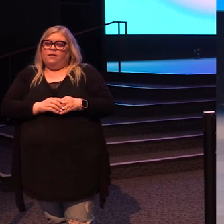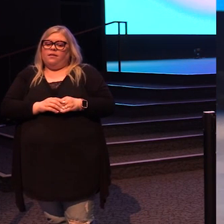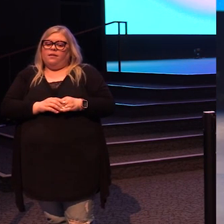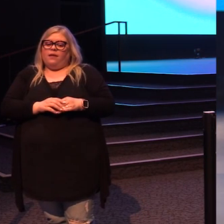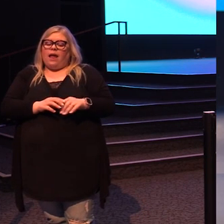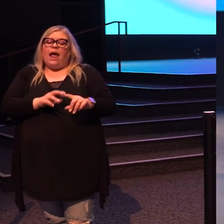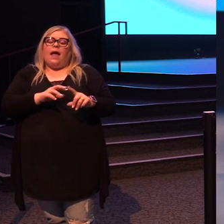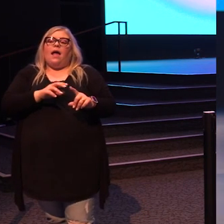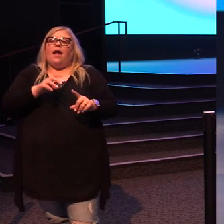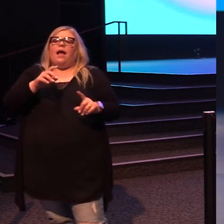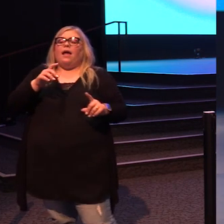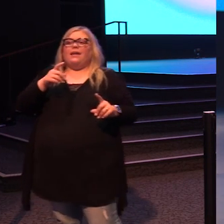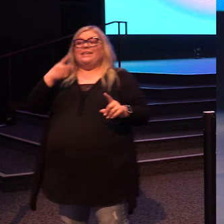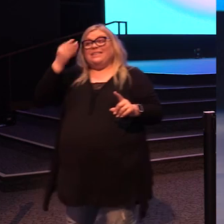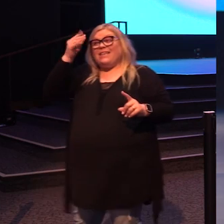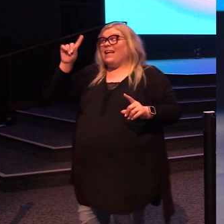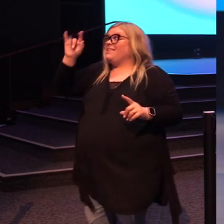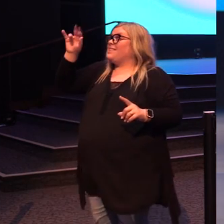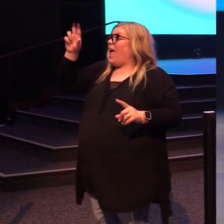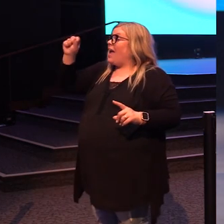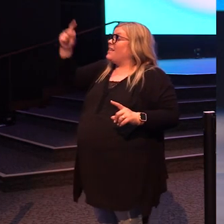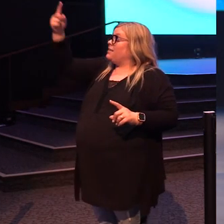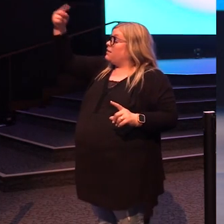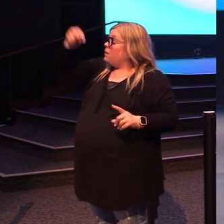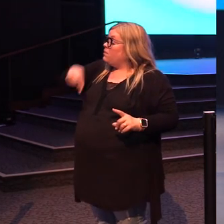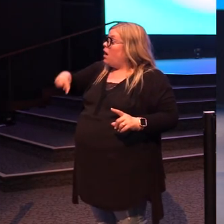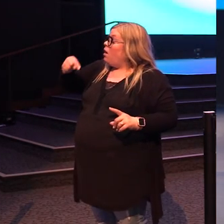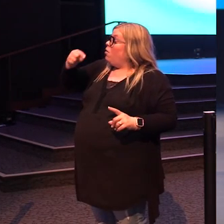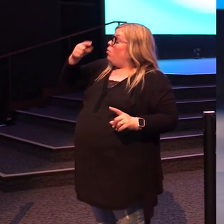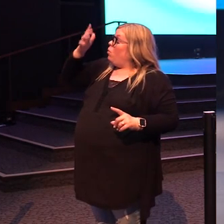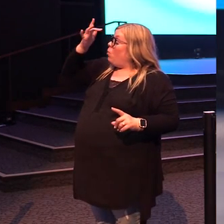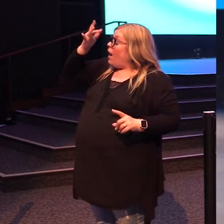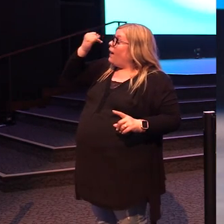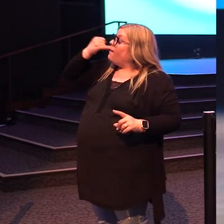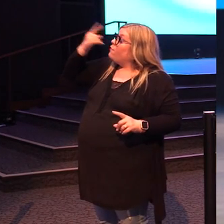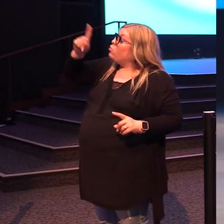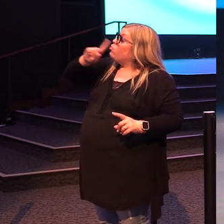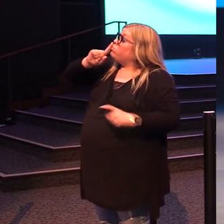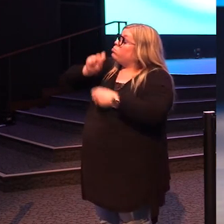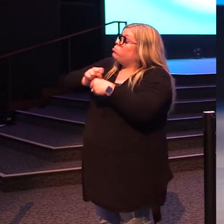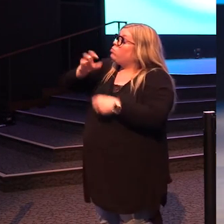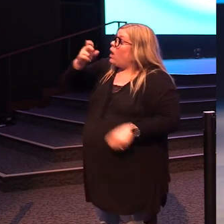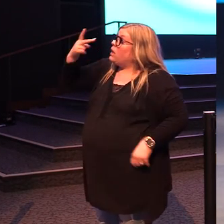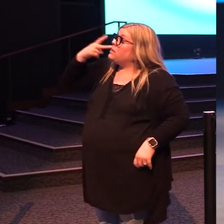I need you to come down, Zacchaeus, because if you really want to see me, you're going to have to stay.